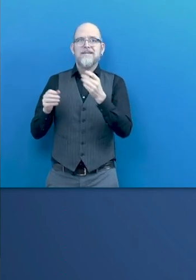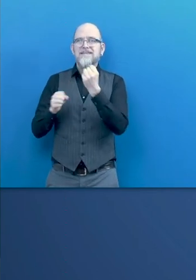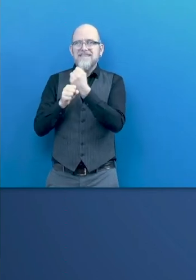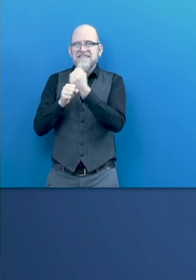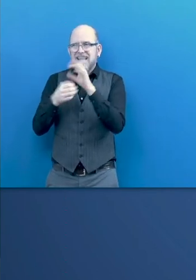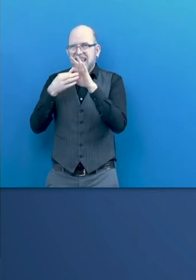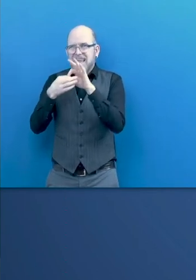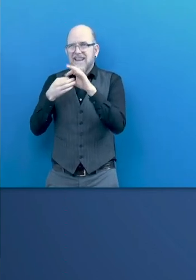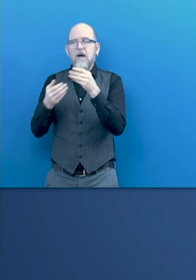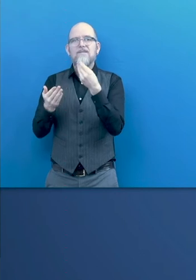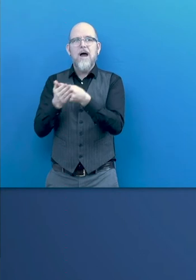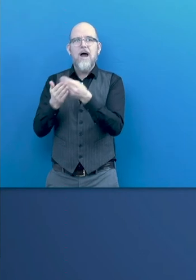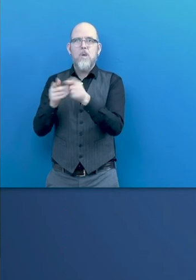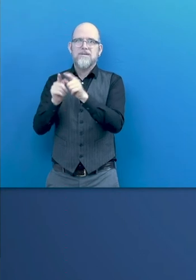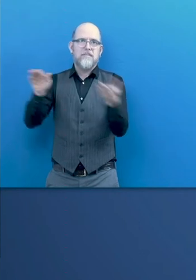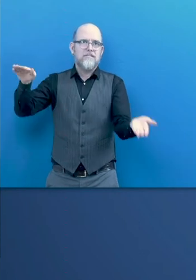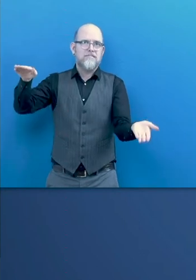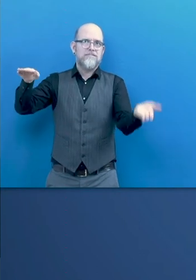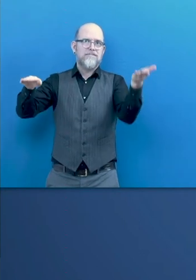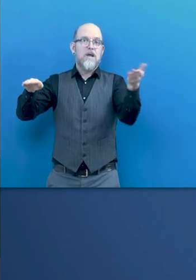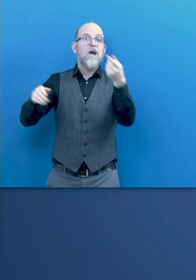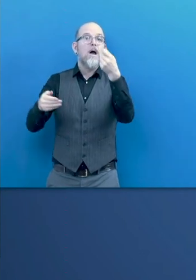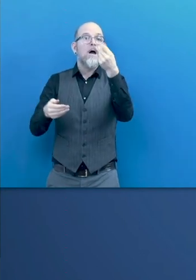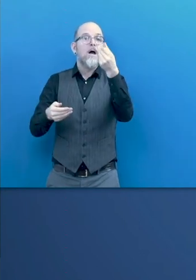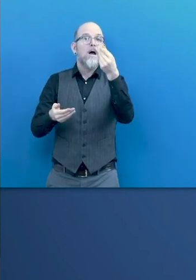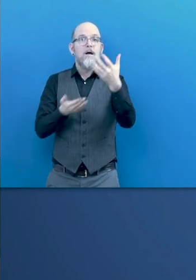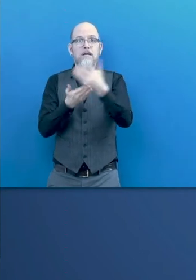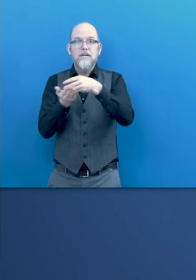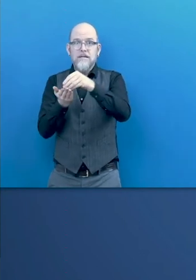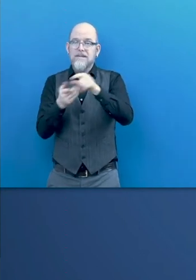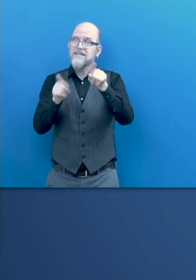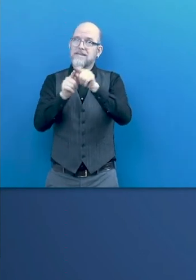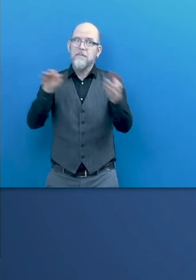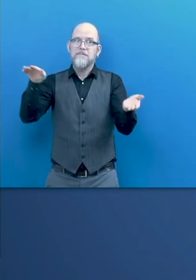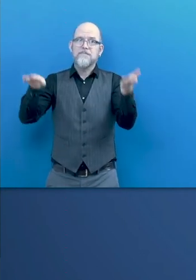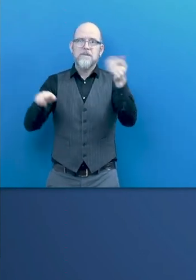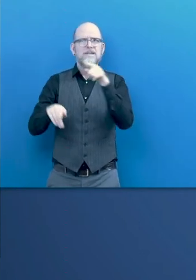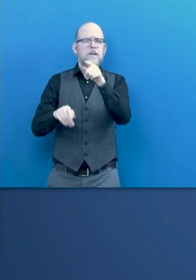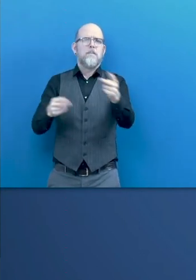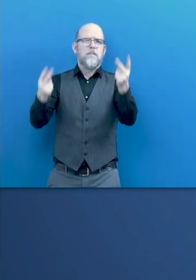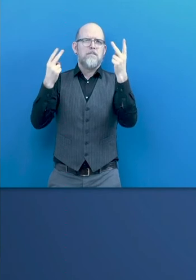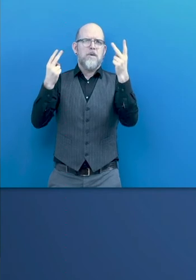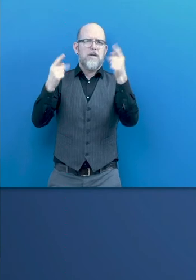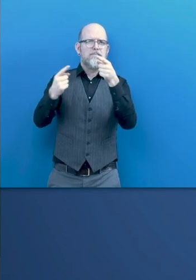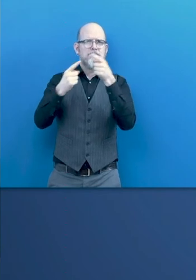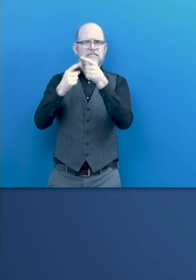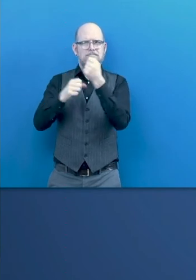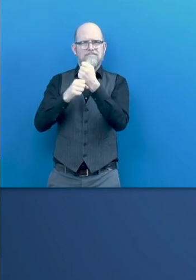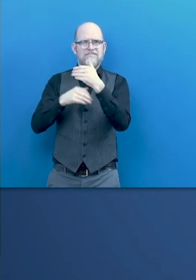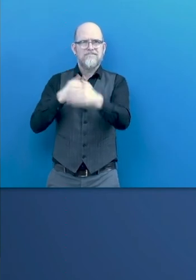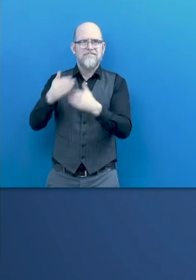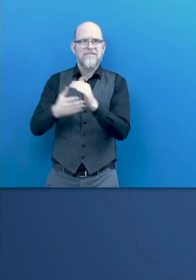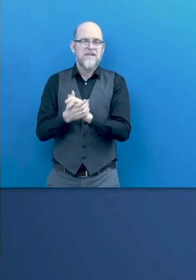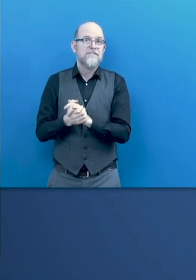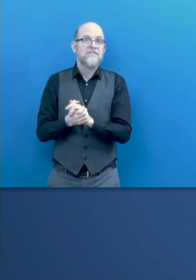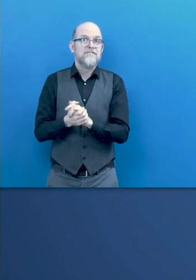I think, a relevant contribution. Well, as we have already said, in November 2019,